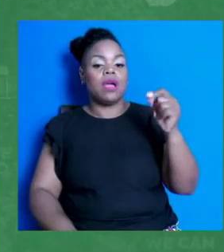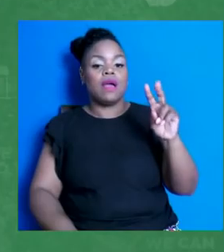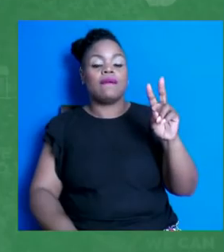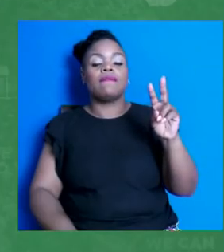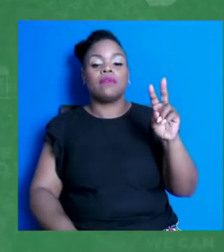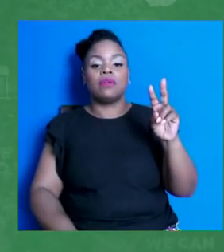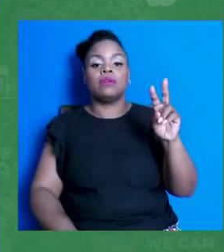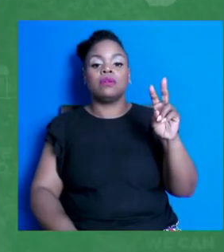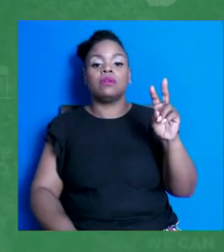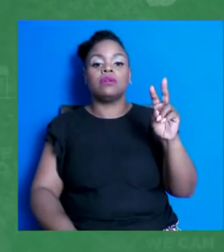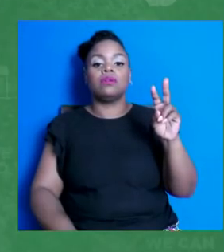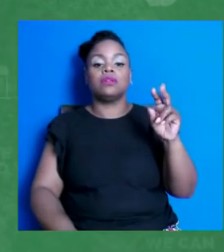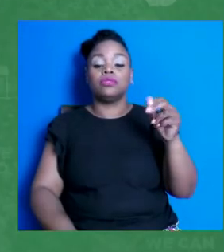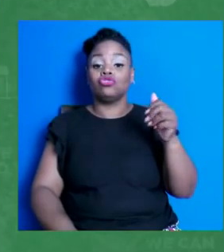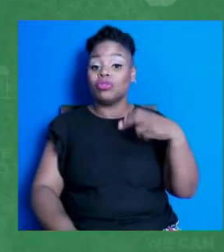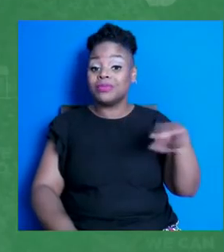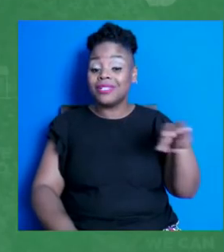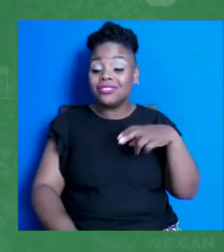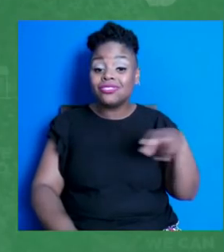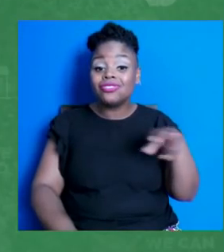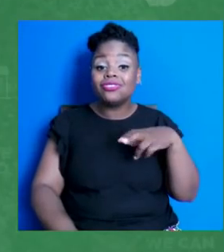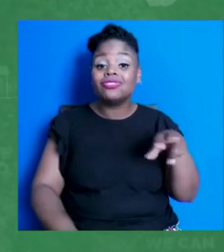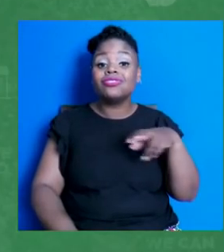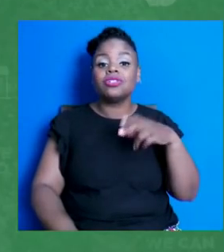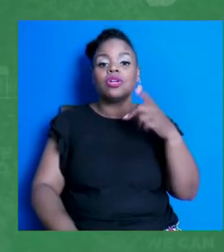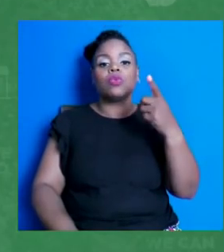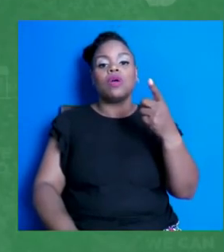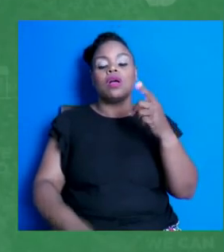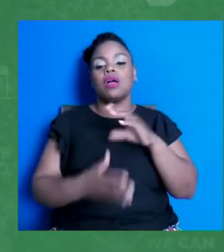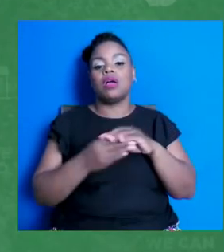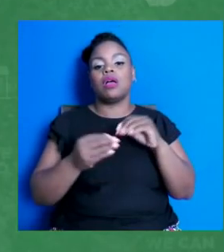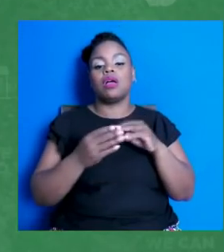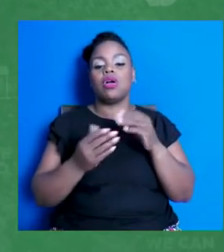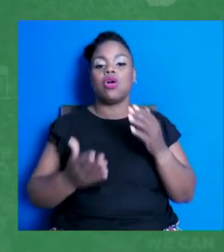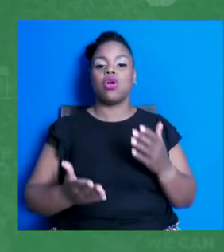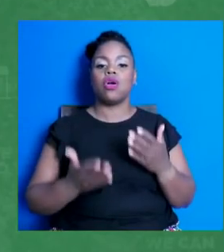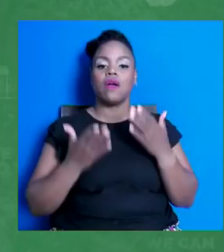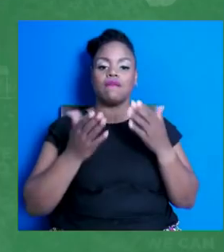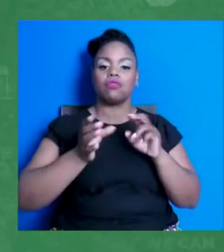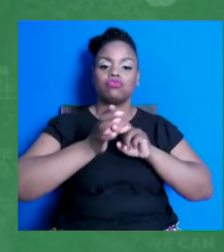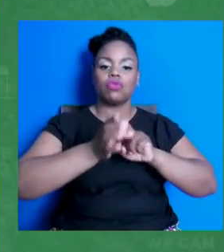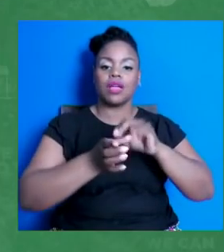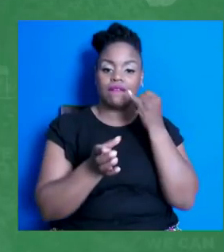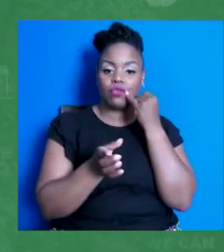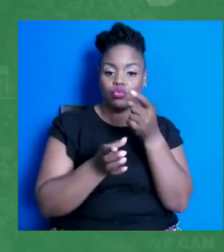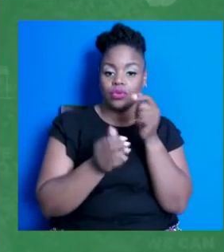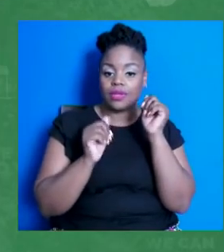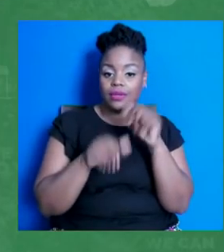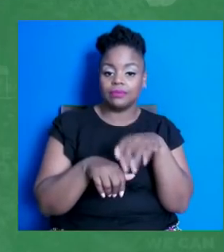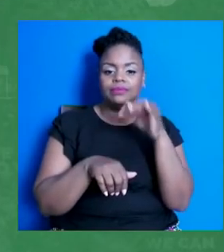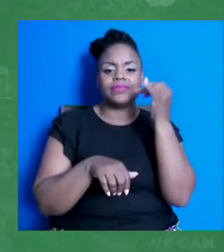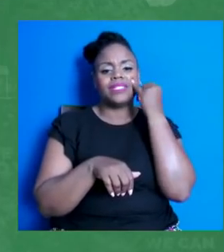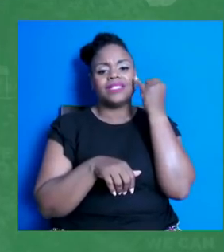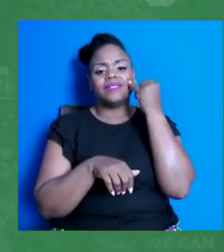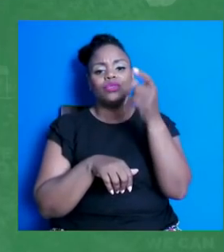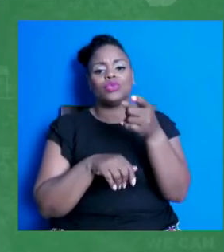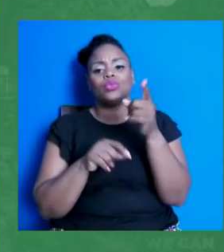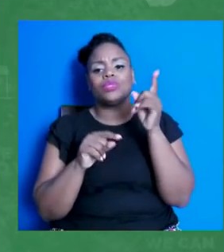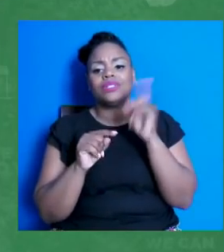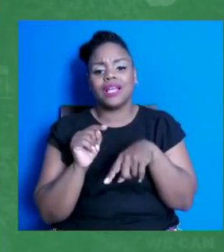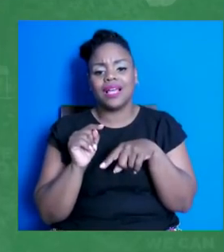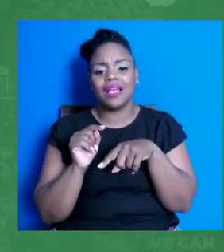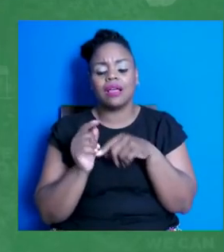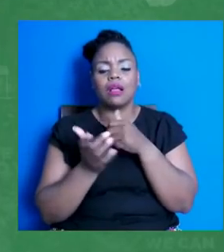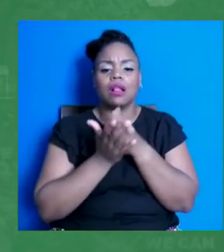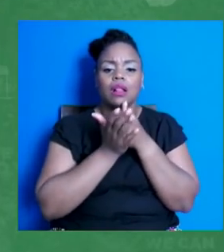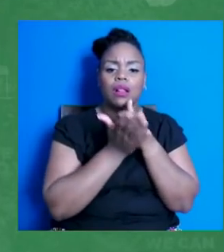I think one of the conversations you can have is to offer a ride if you're able to, but also if you can't offer a ride, maybe you can help them map out public